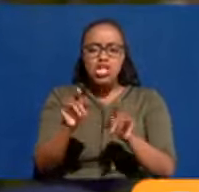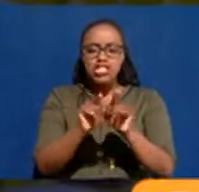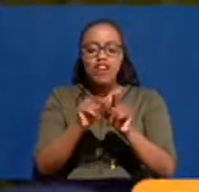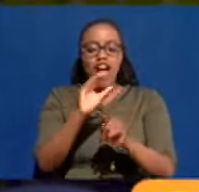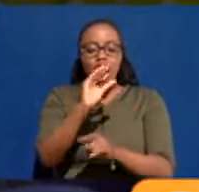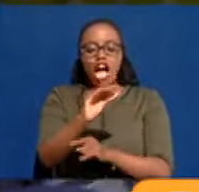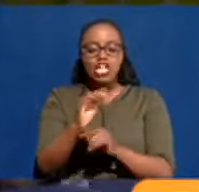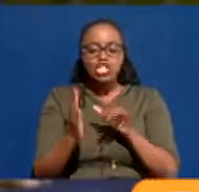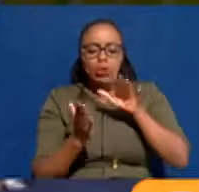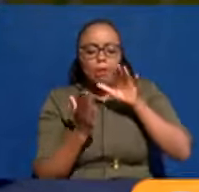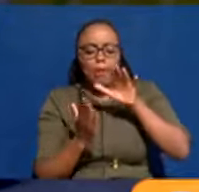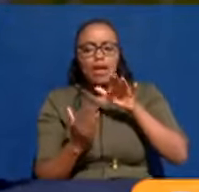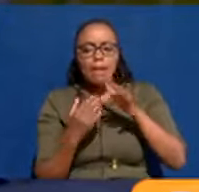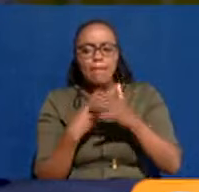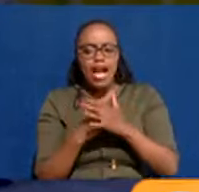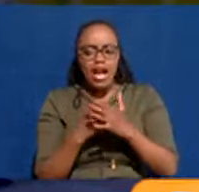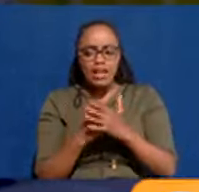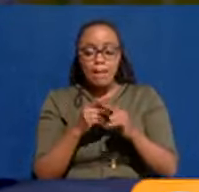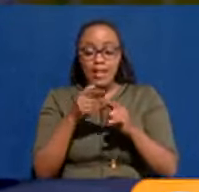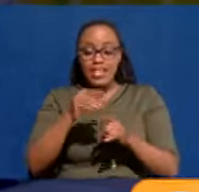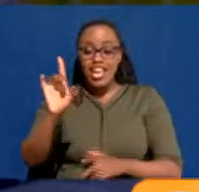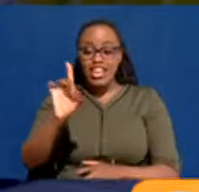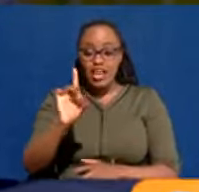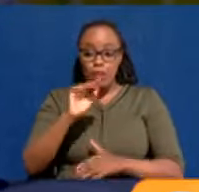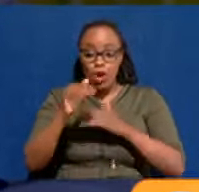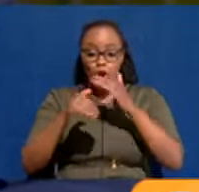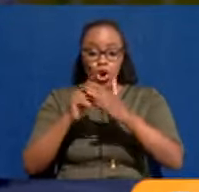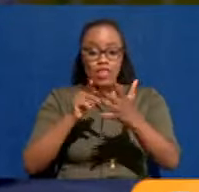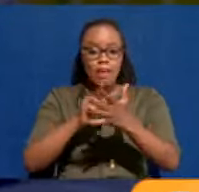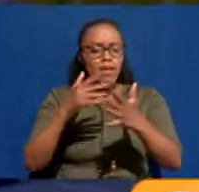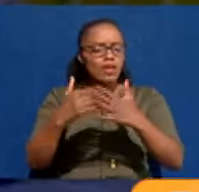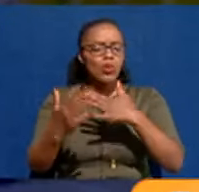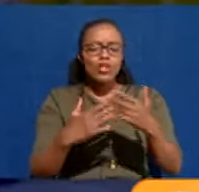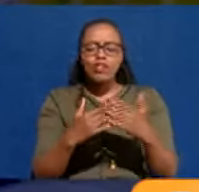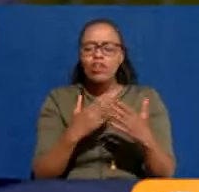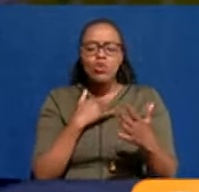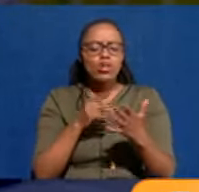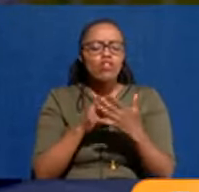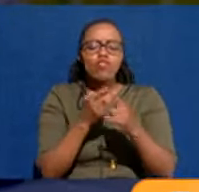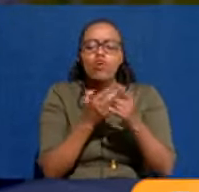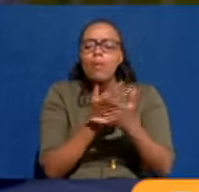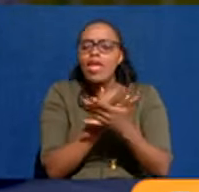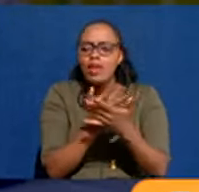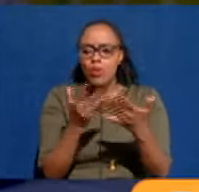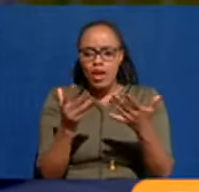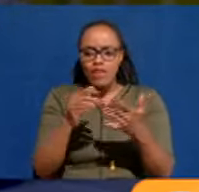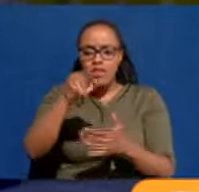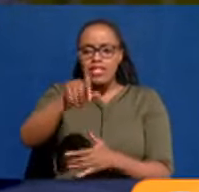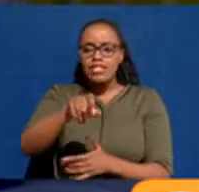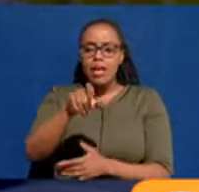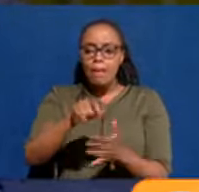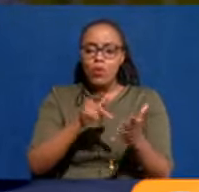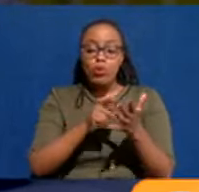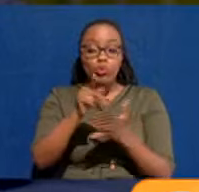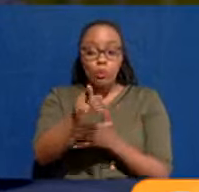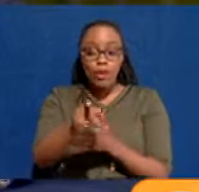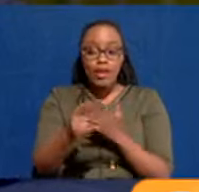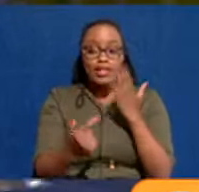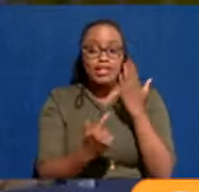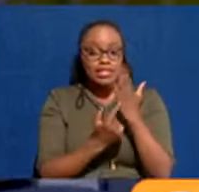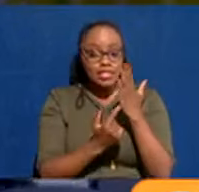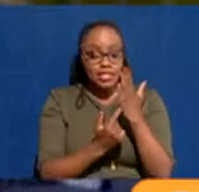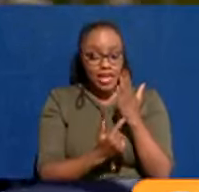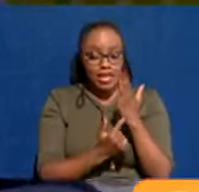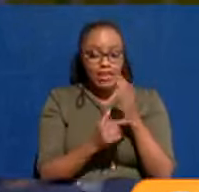cash, you know, in bags. But today in Nairobi, all payments, whatever it is, from wherever you are, you should be able to pay digitally.